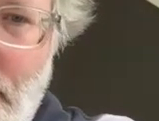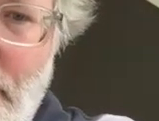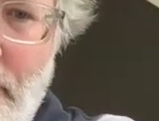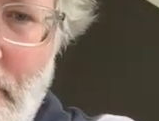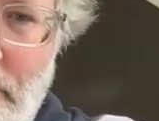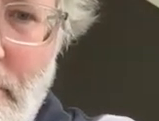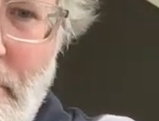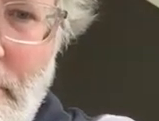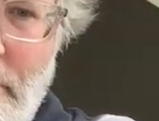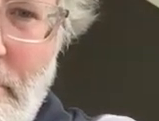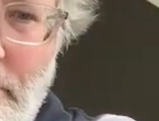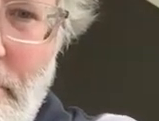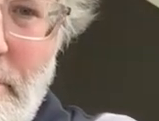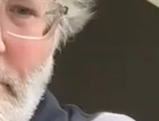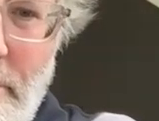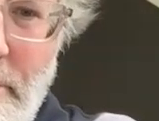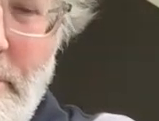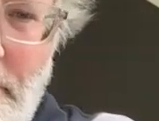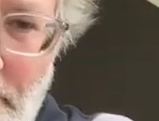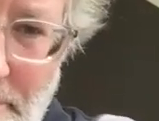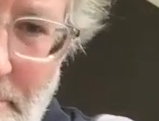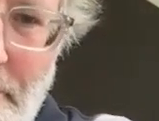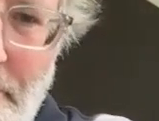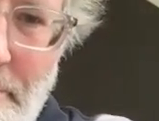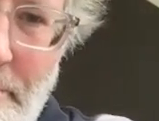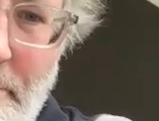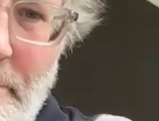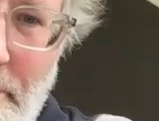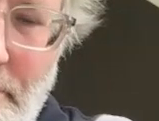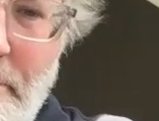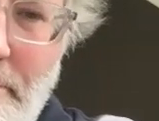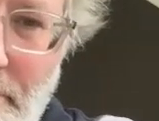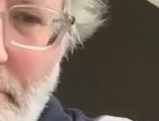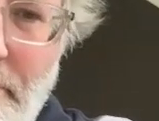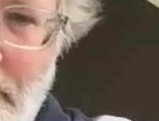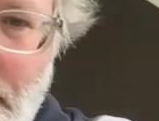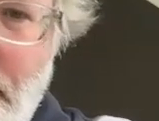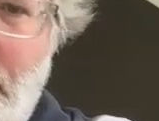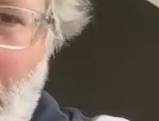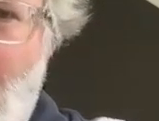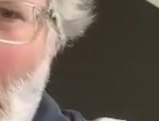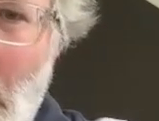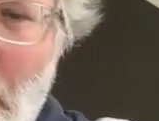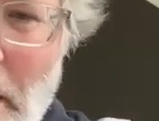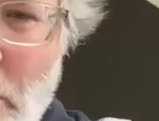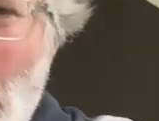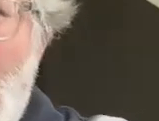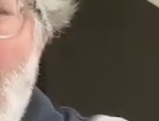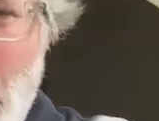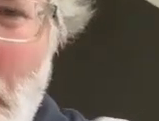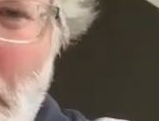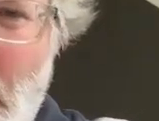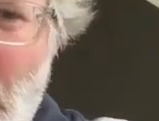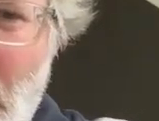operating in the public interest and that we are the the more powerful our communications will be let's get back to